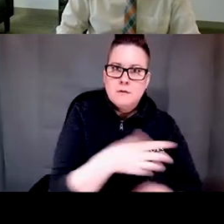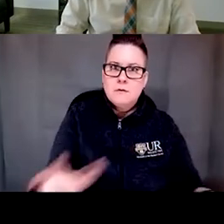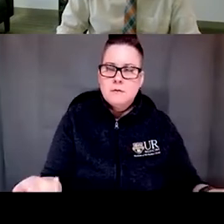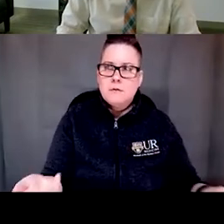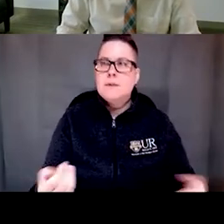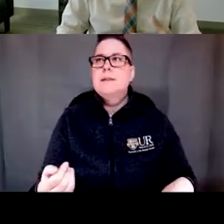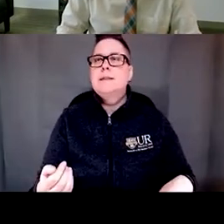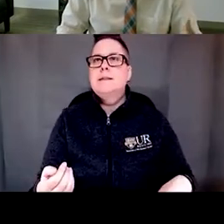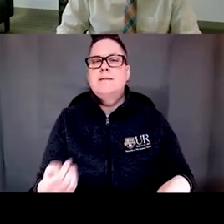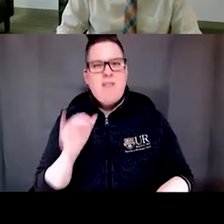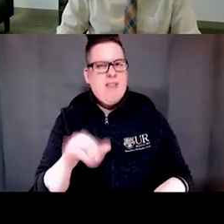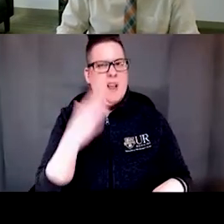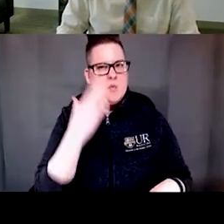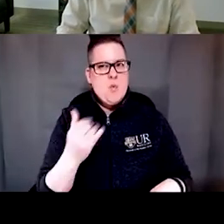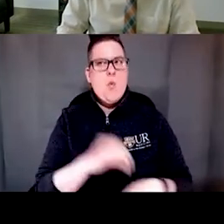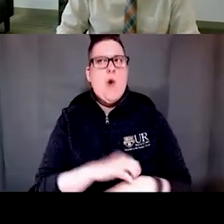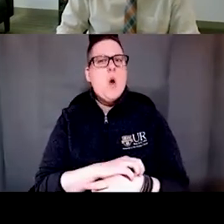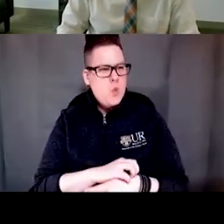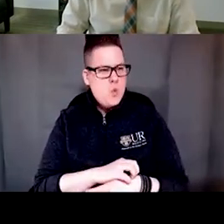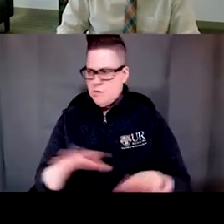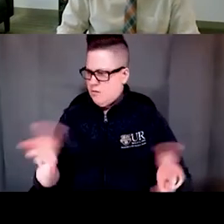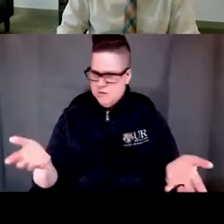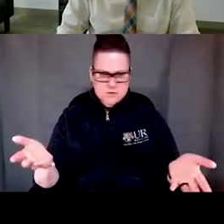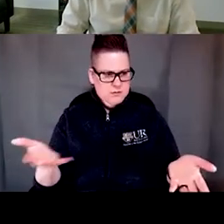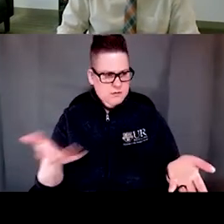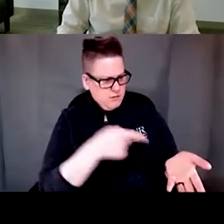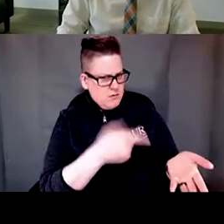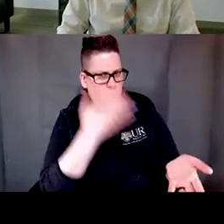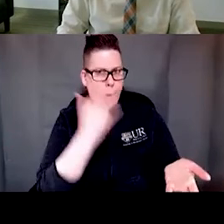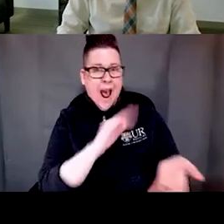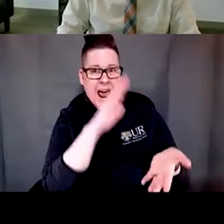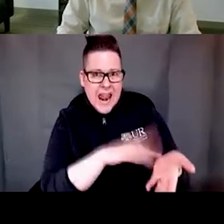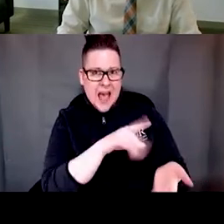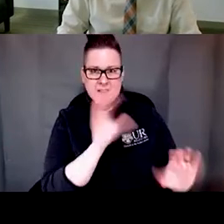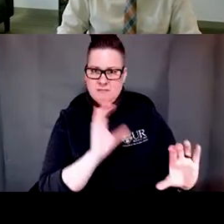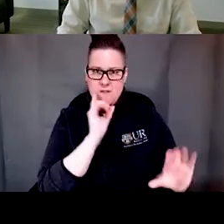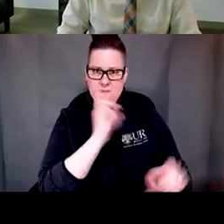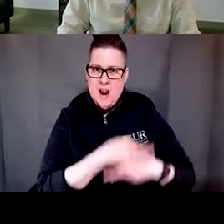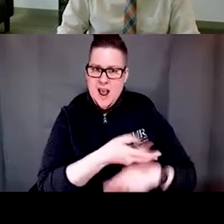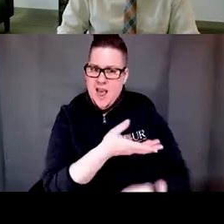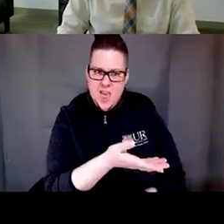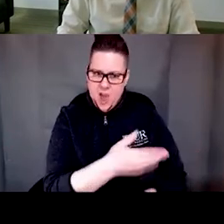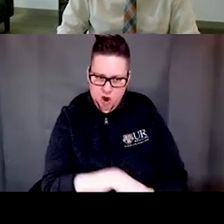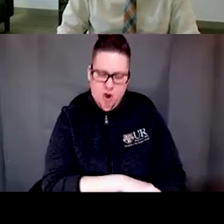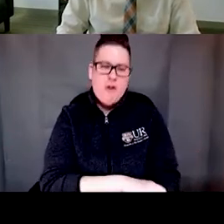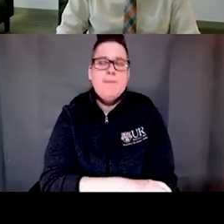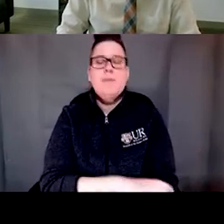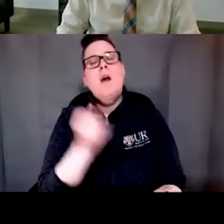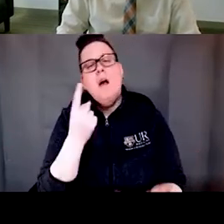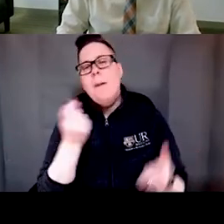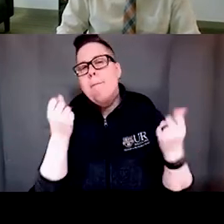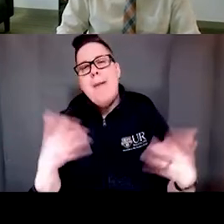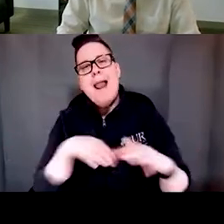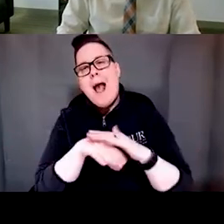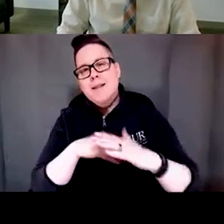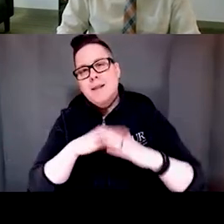that's part of the reason why I'm focusing on older Latinos. And there are numerous access barriers. There are